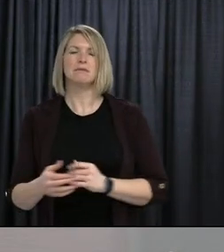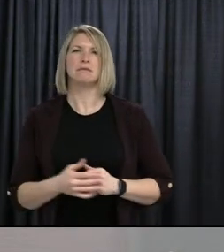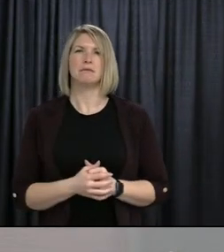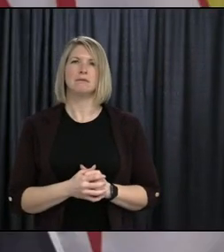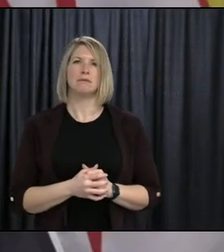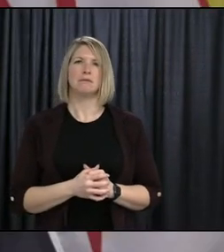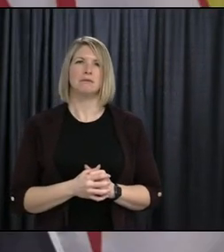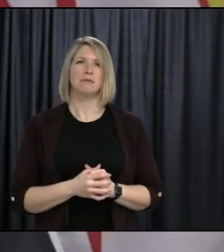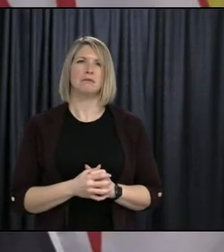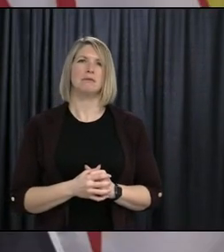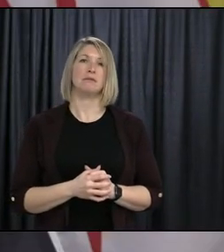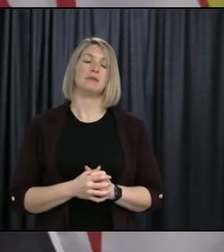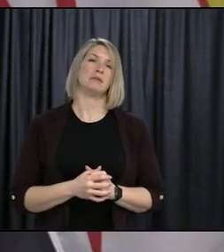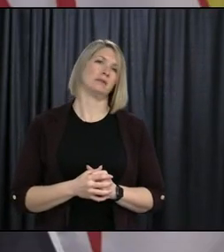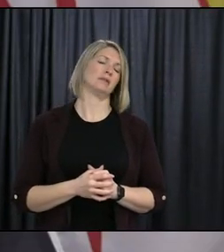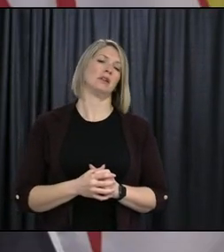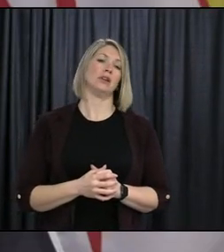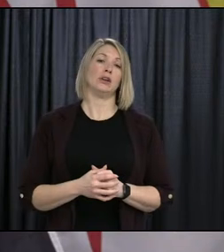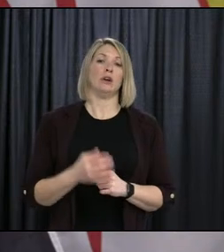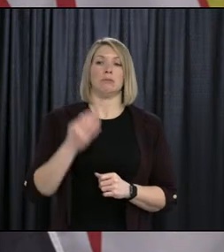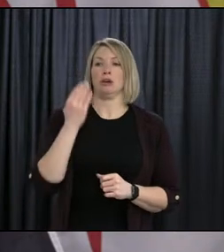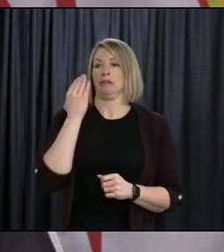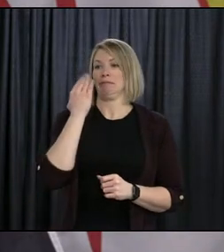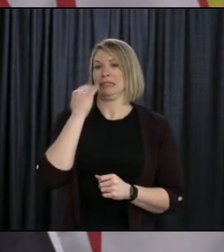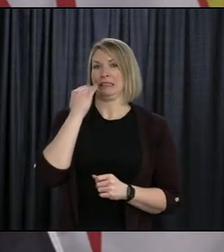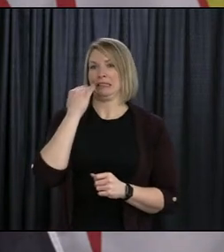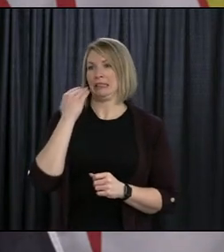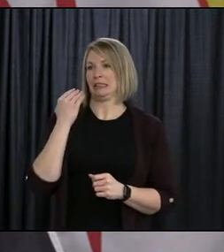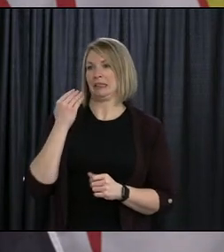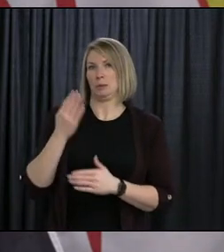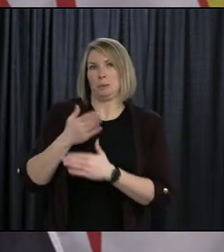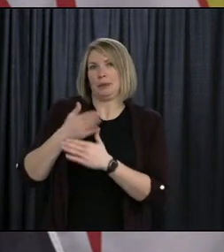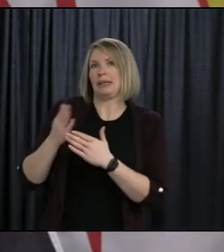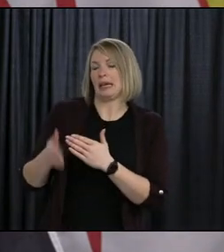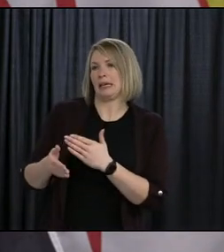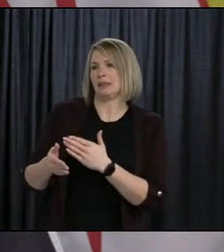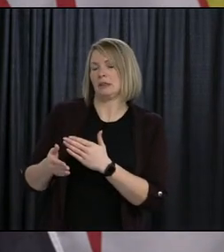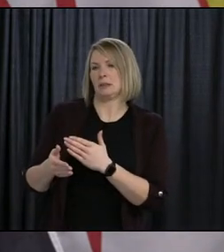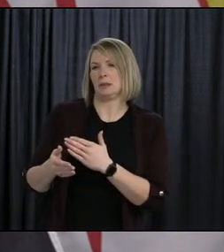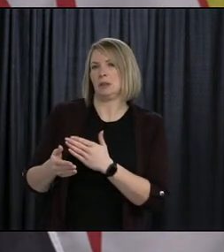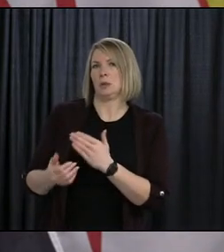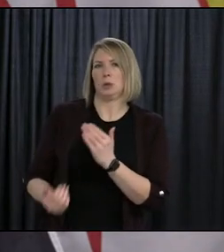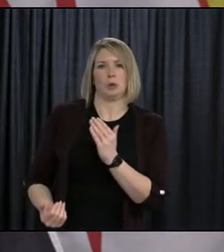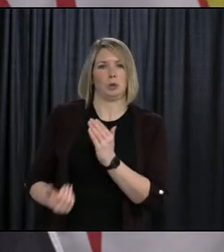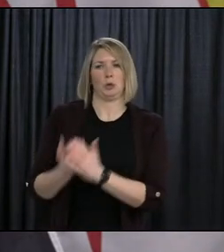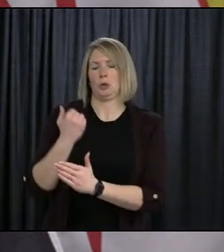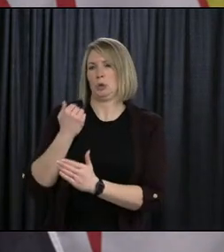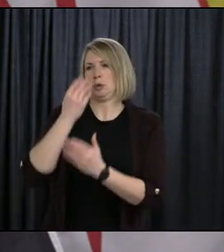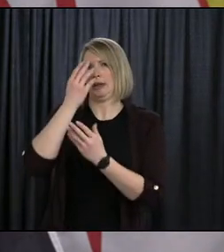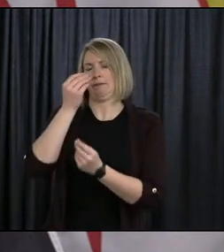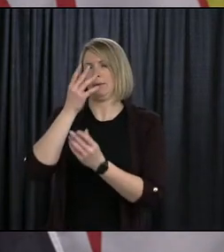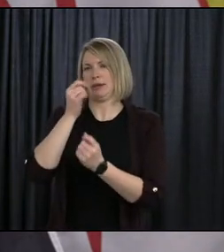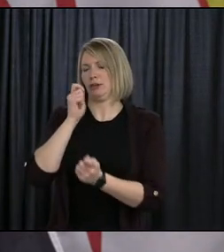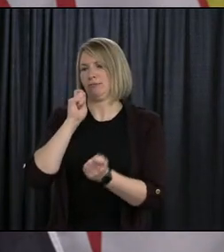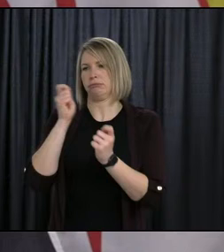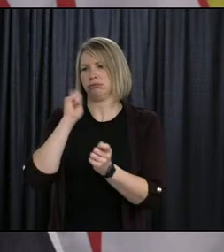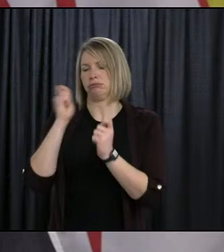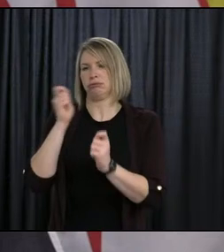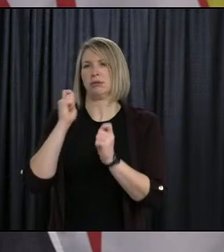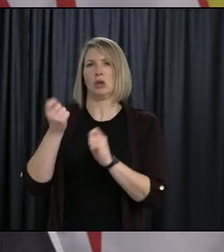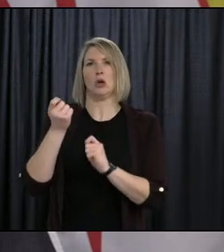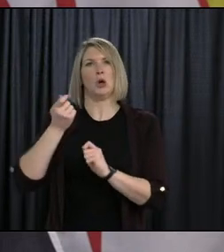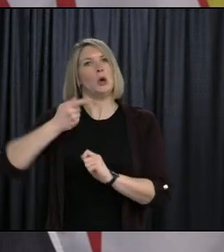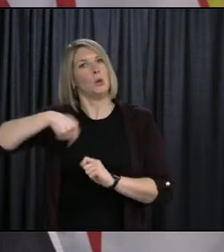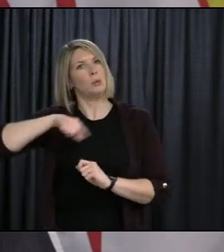So these past few days with these new variables, we have been in constant contact with the Newfoundland and Labrador